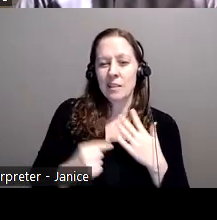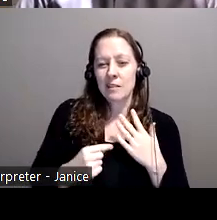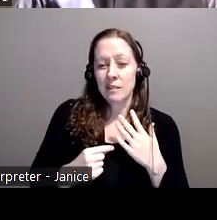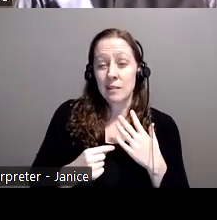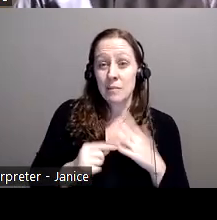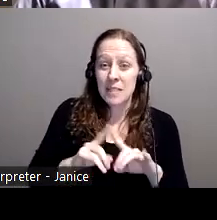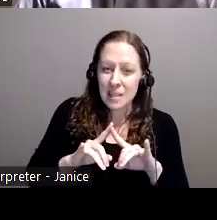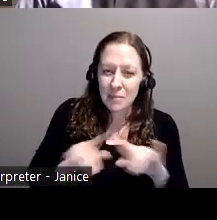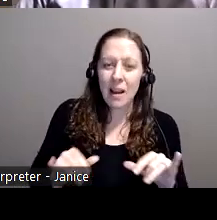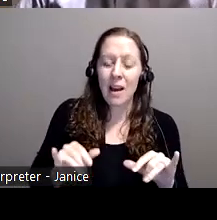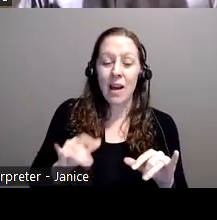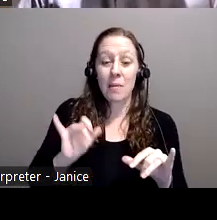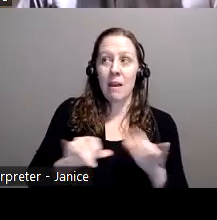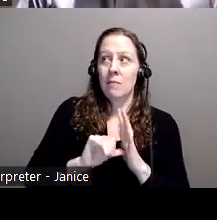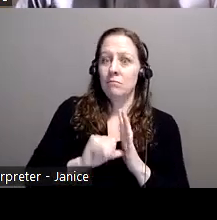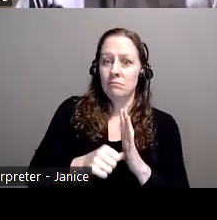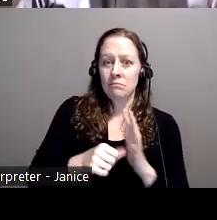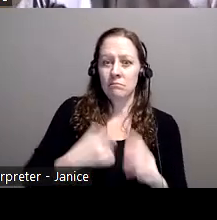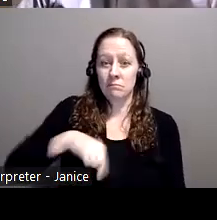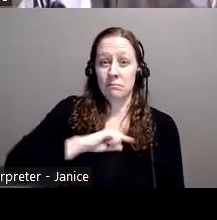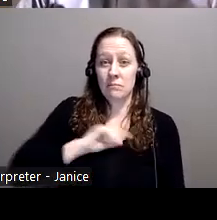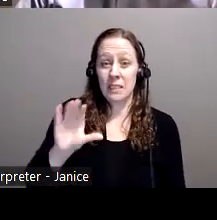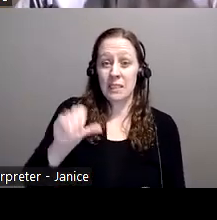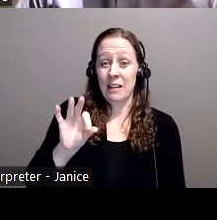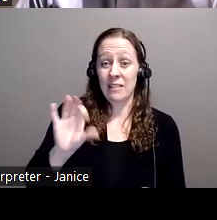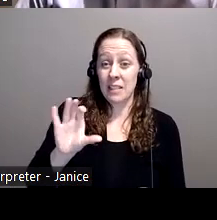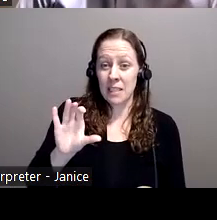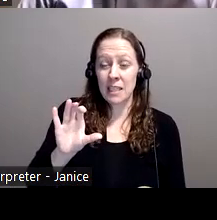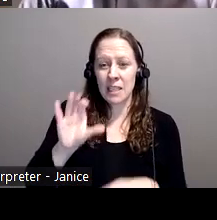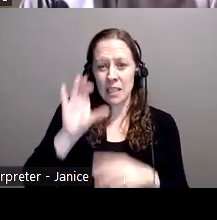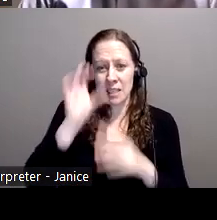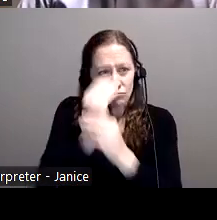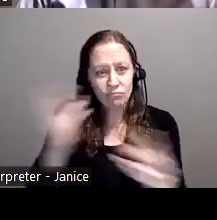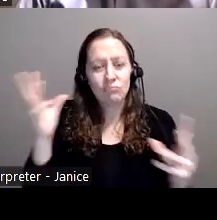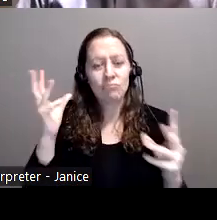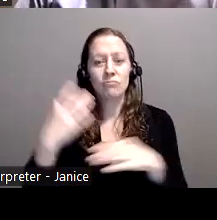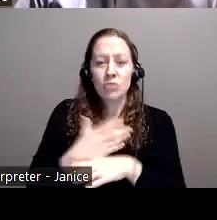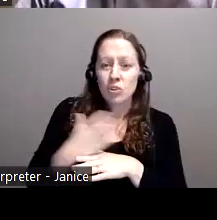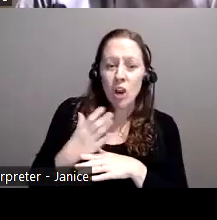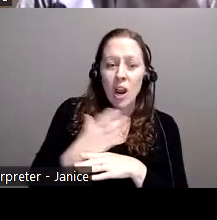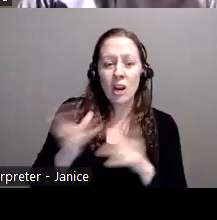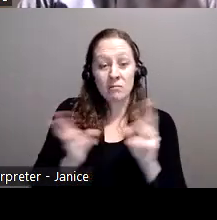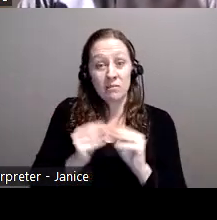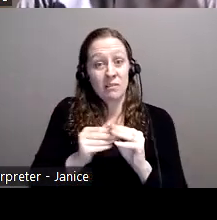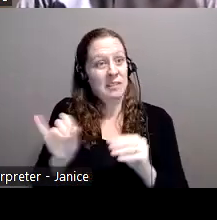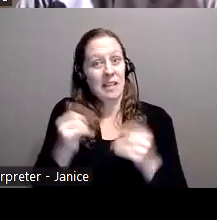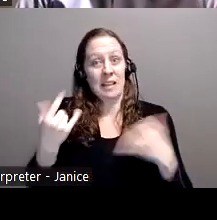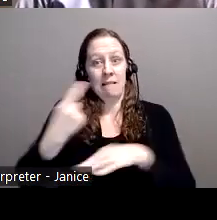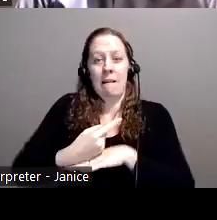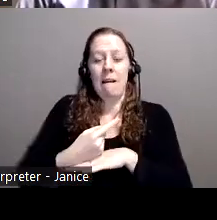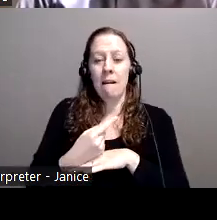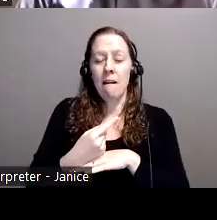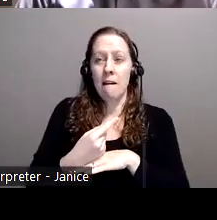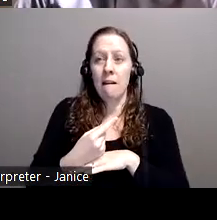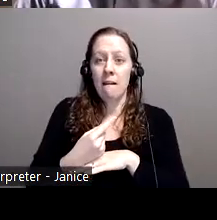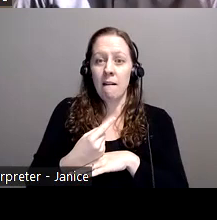for us, for the Canadian Anti-Fraud Centre to get the word out, do sessions like we're doing today to make people or Canadians understand the reason